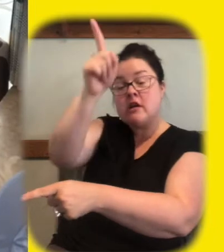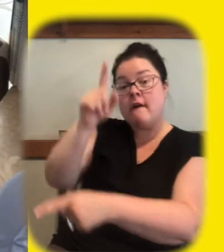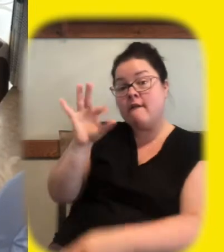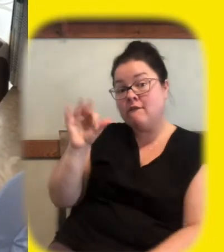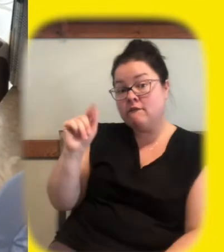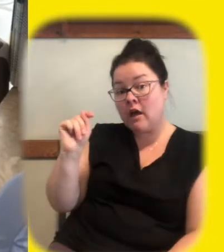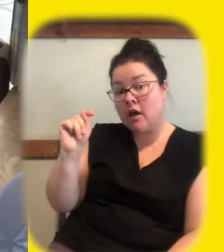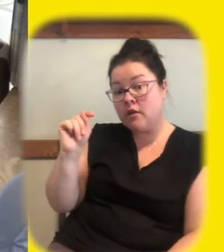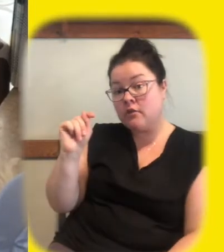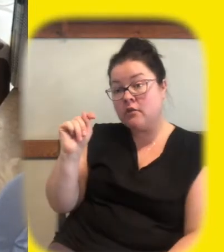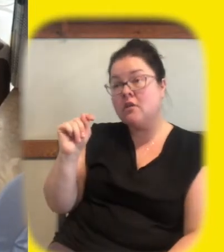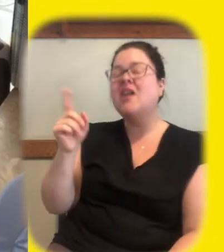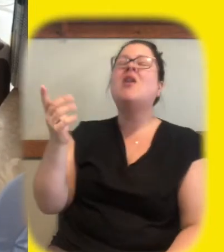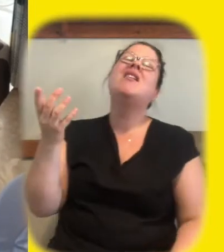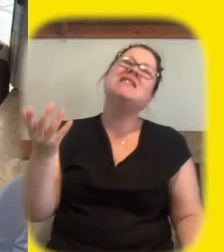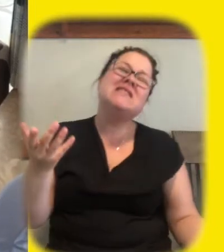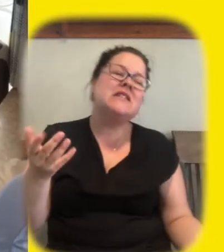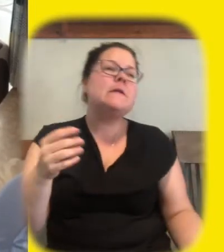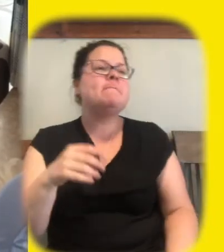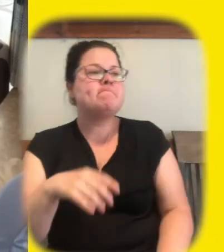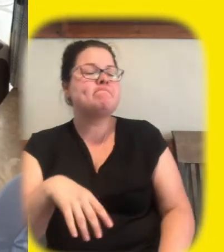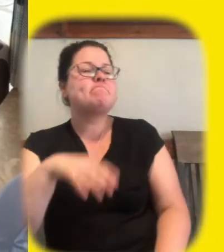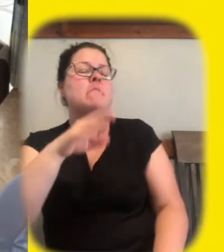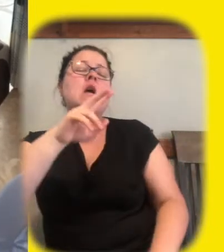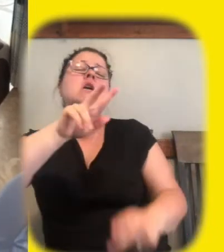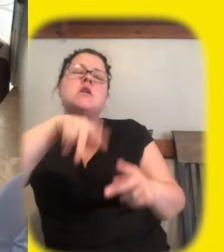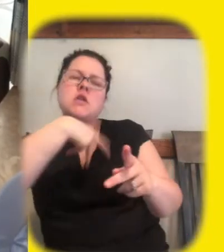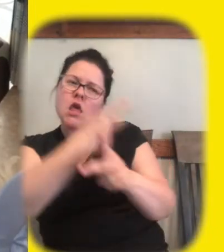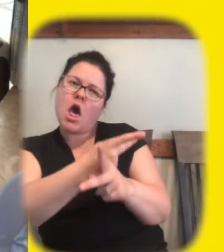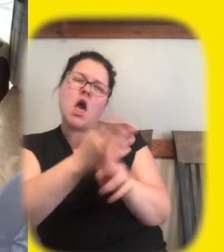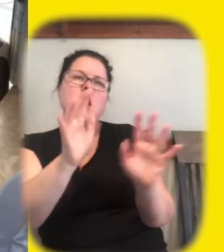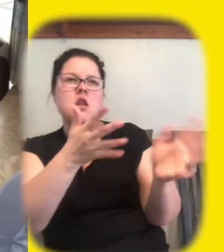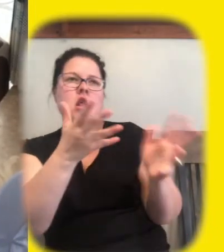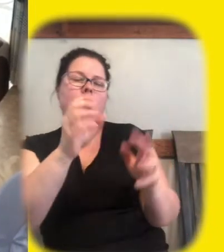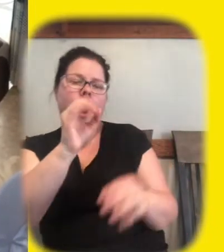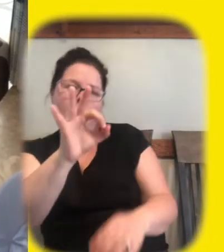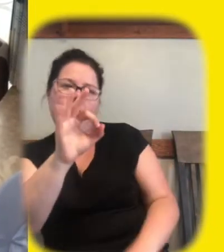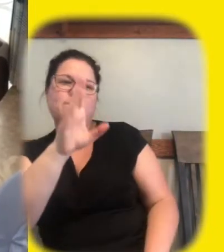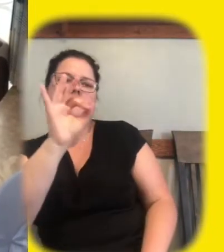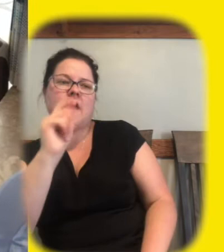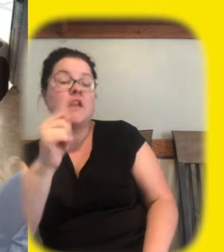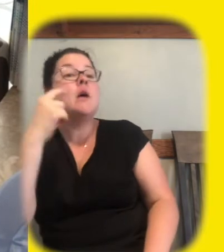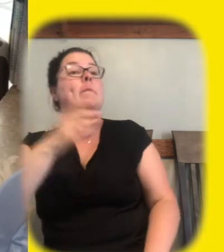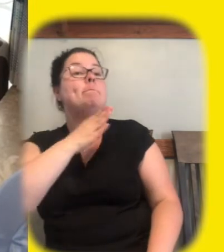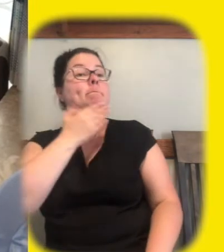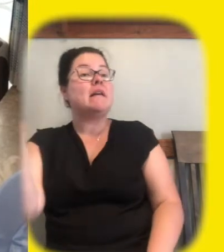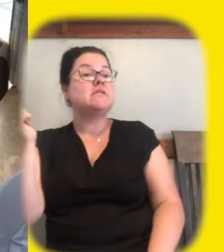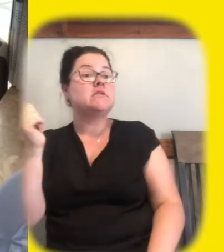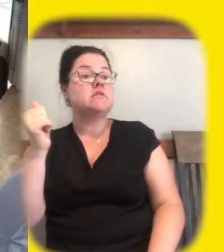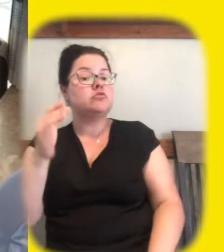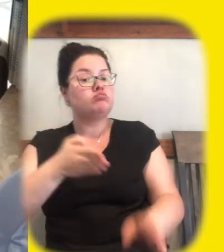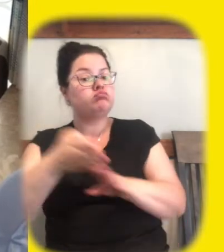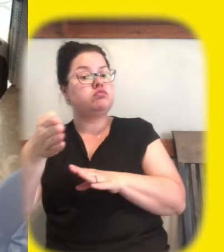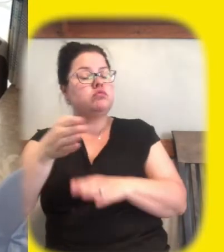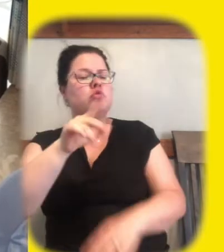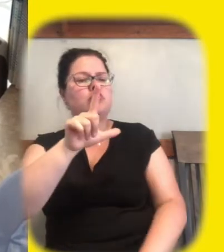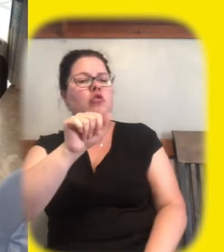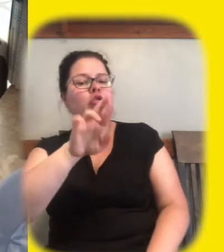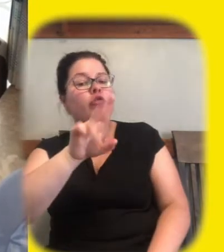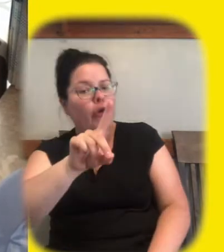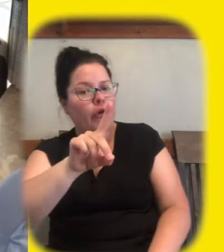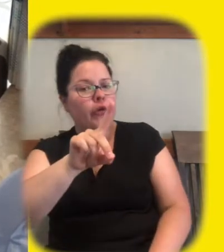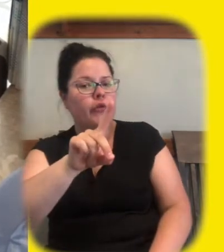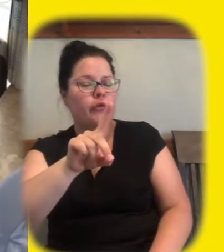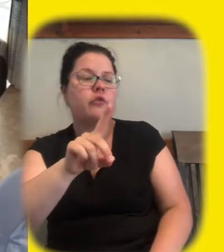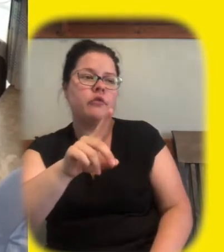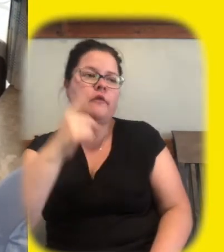well it's a type of fat so it's not lard lard would be the purest form of fat that you can